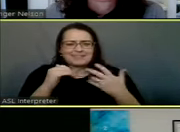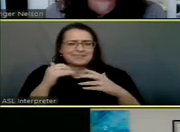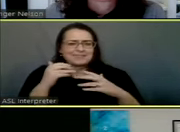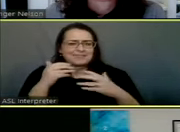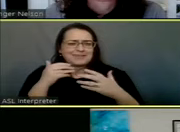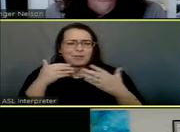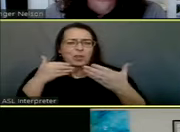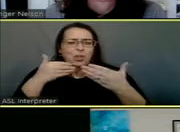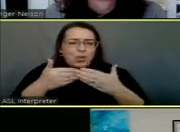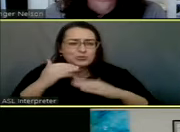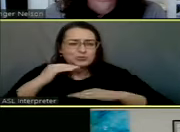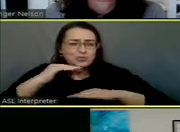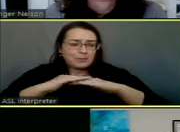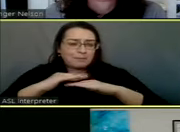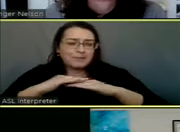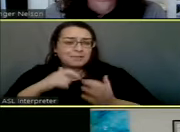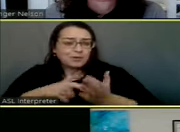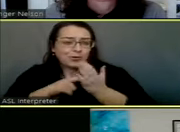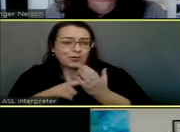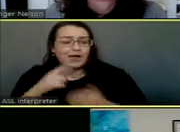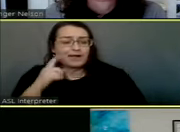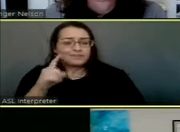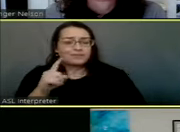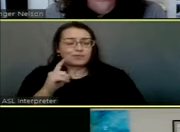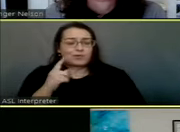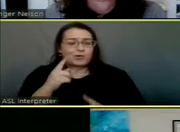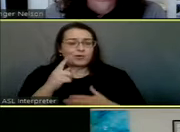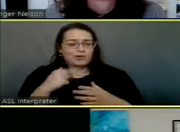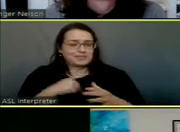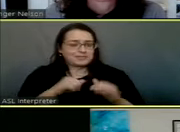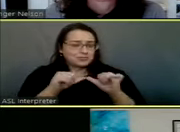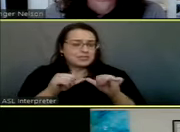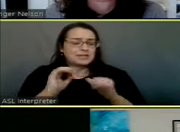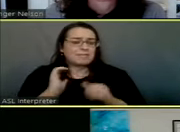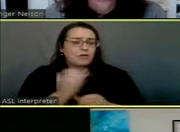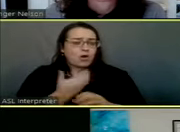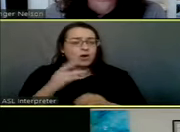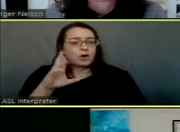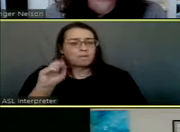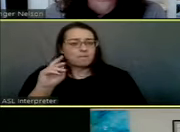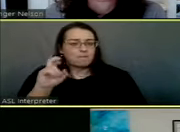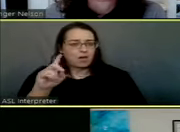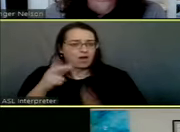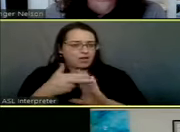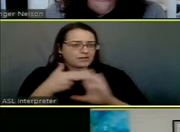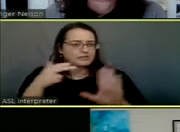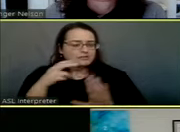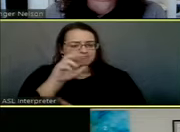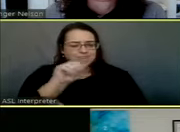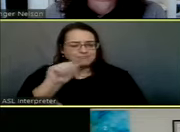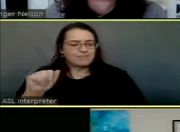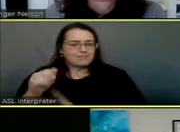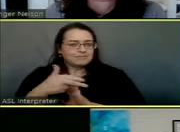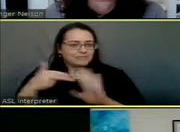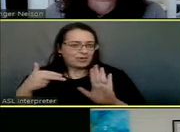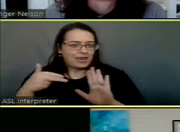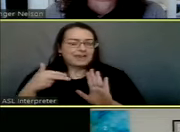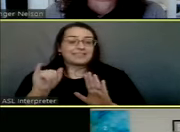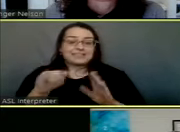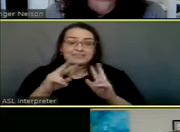be required in an effort for us to keep our AAA bond rating. So that's very impressive.